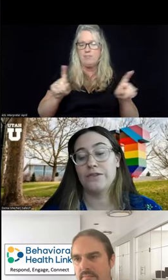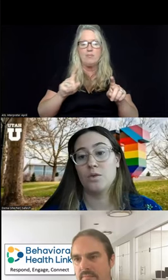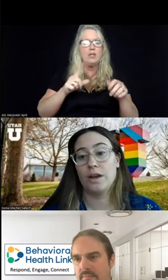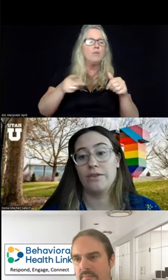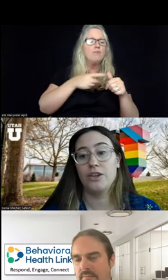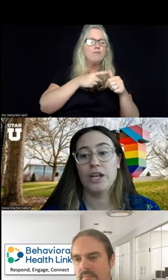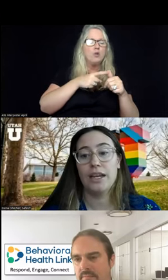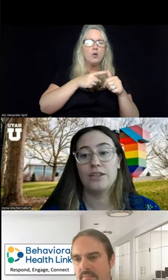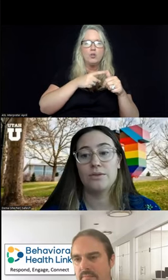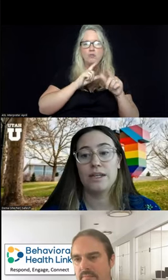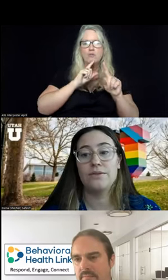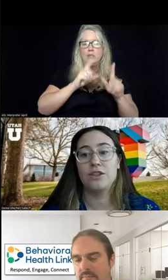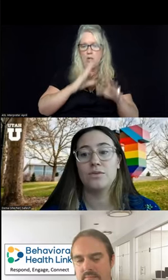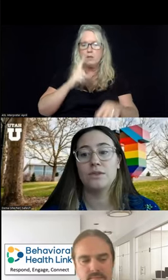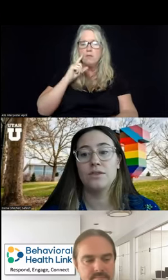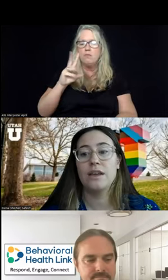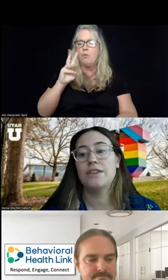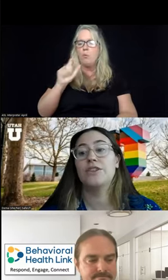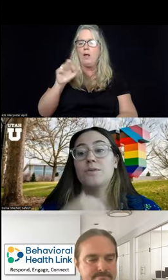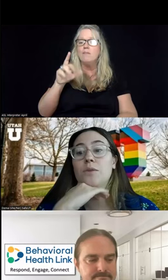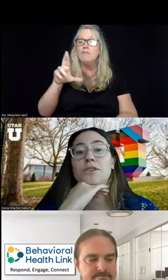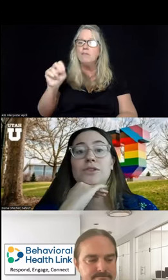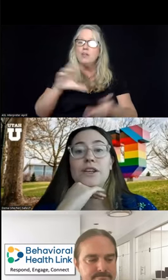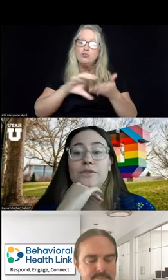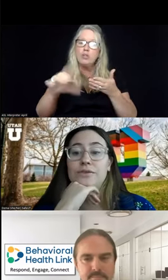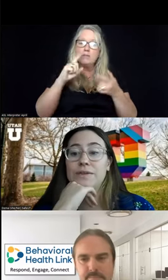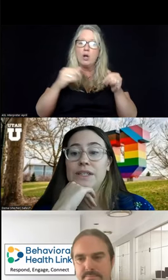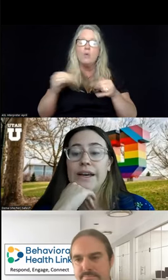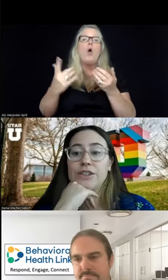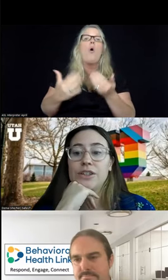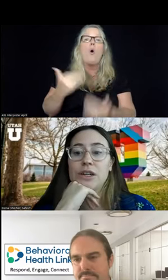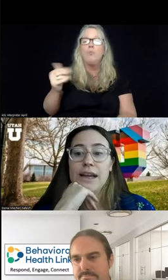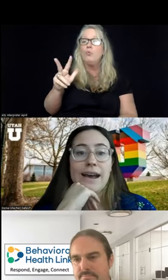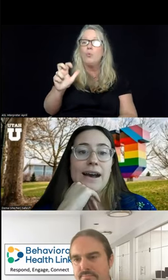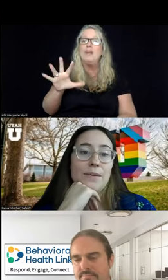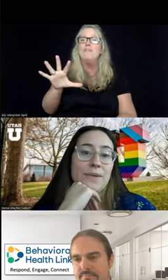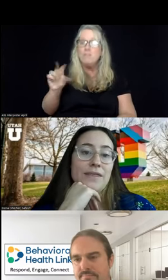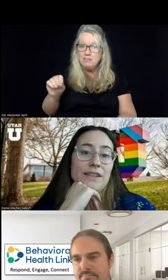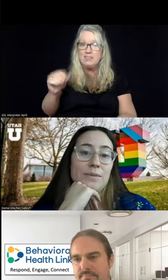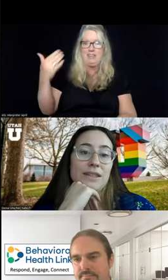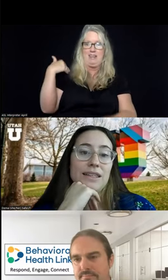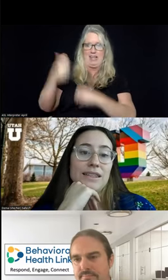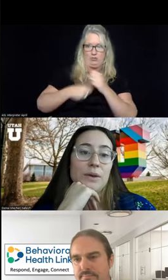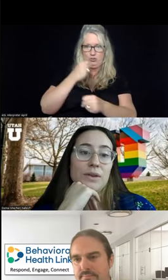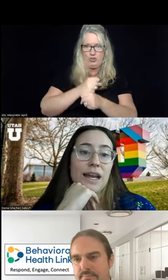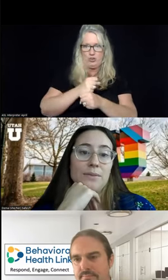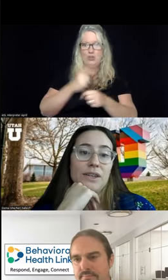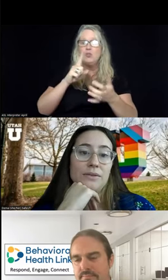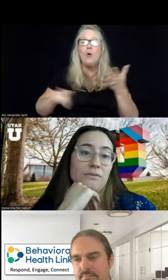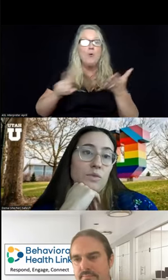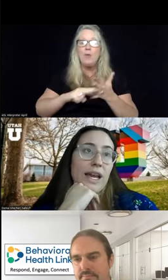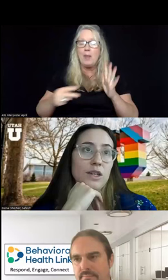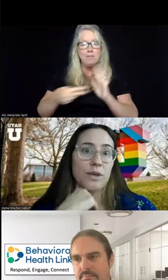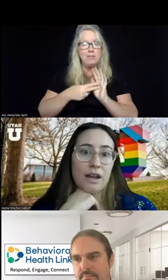responders for a welfare check to individuals, excuse me, almost 350 last year. And this means that there were